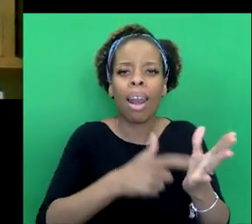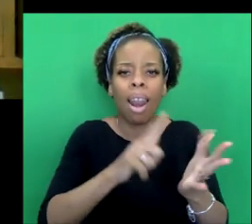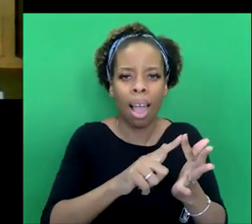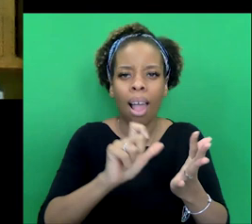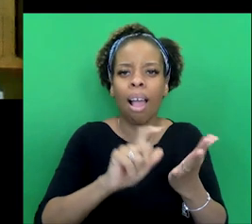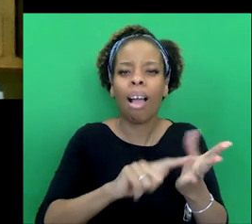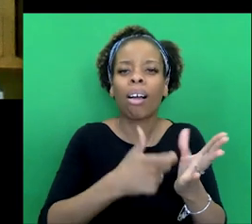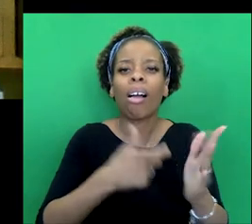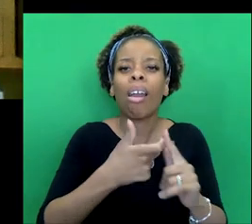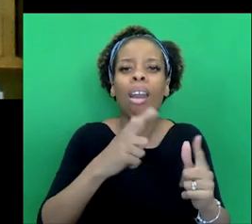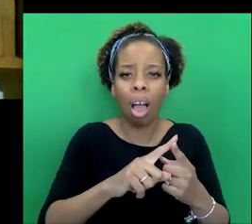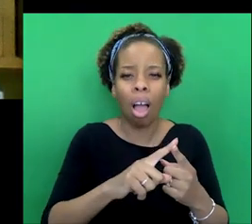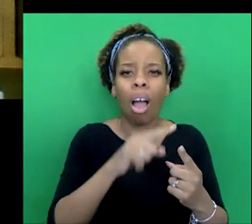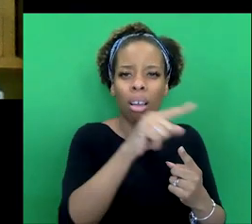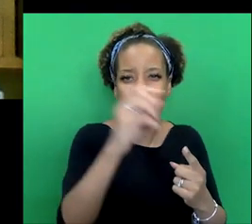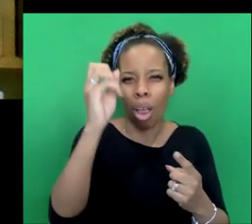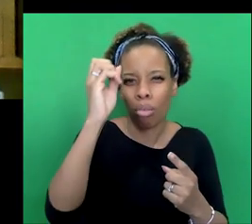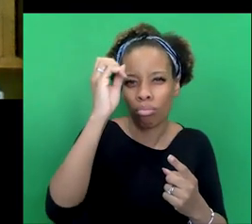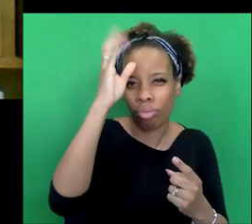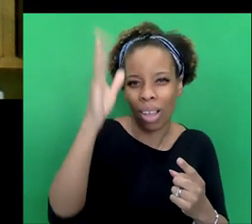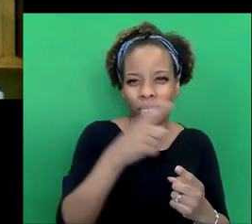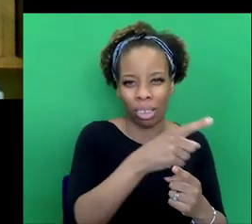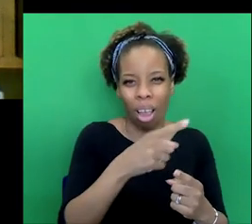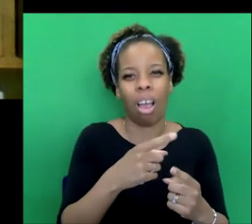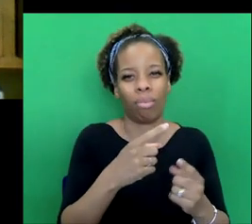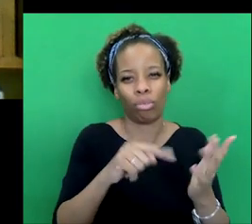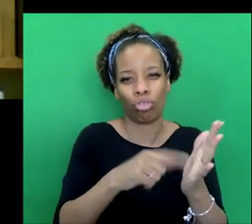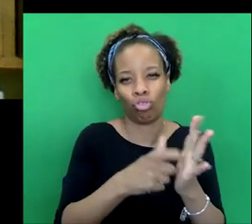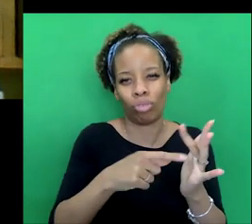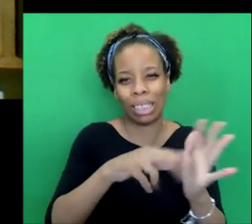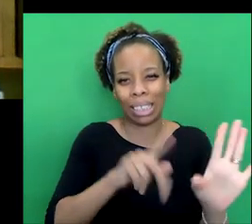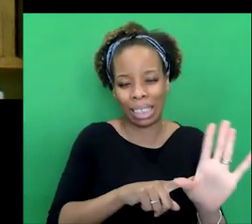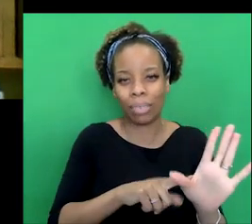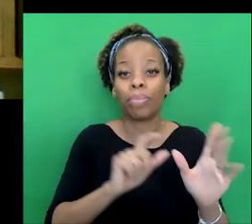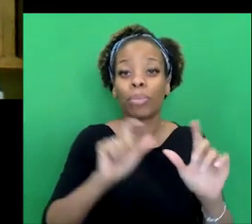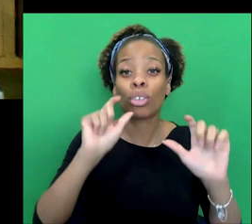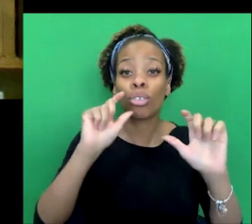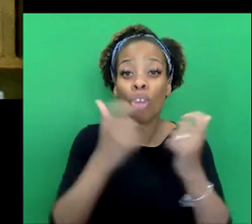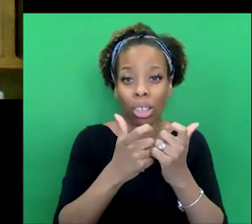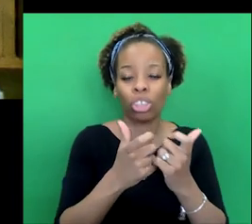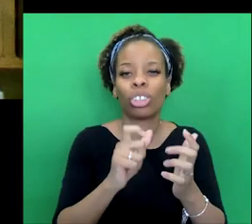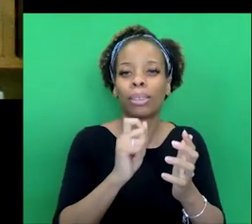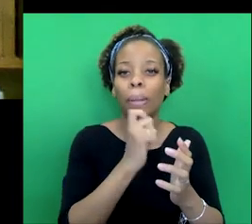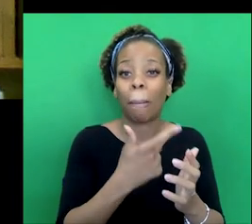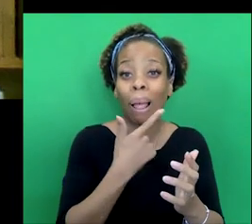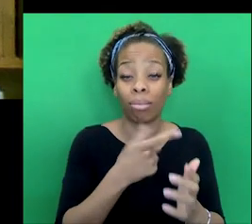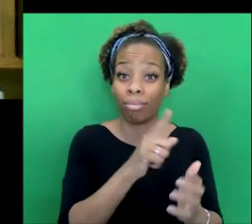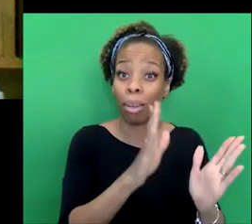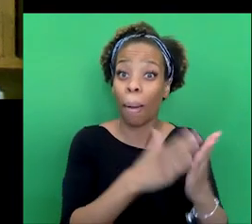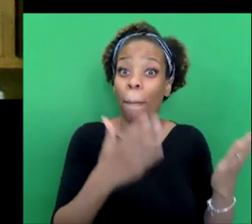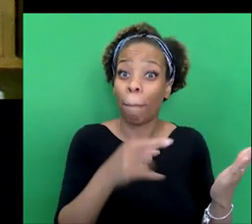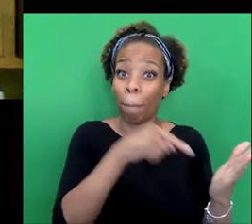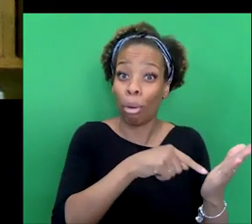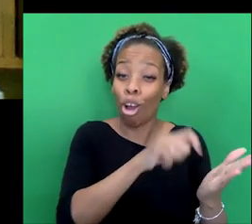of English at Trinity College, Dublin, Ireland. Her first book, Late Victorian Crime Fiction in the Shadows of Sherlock, was